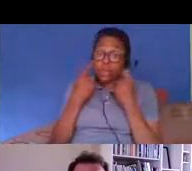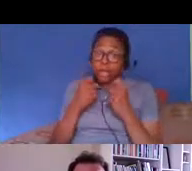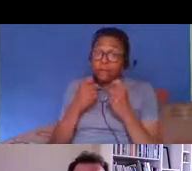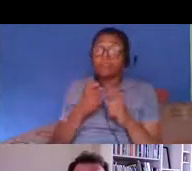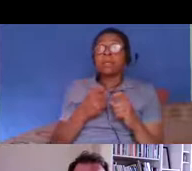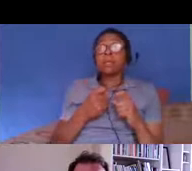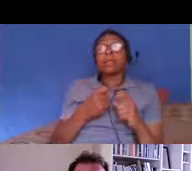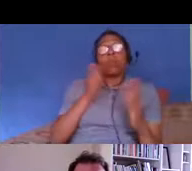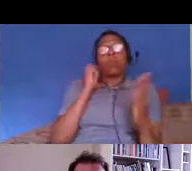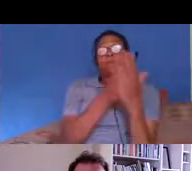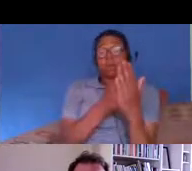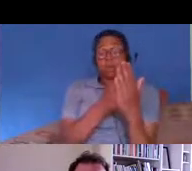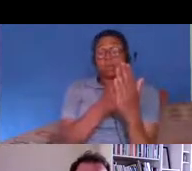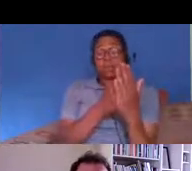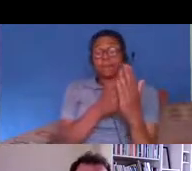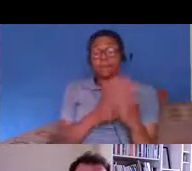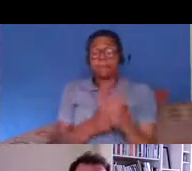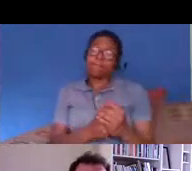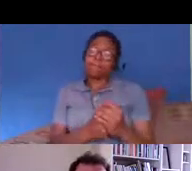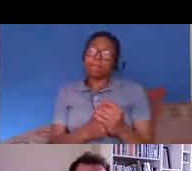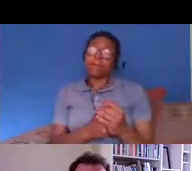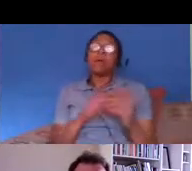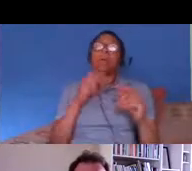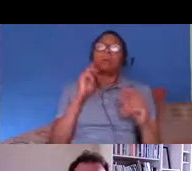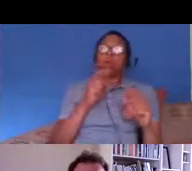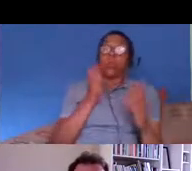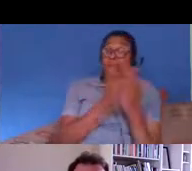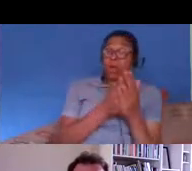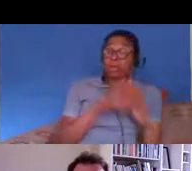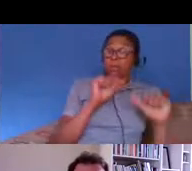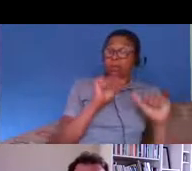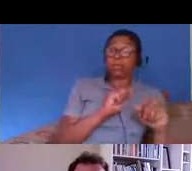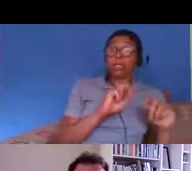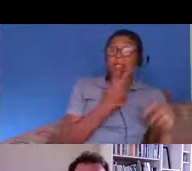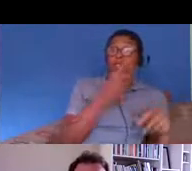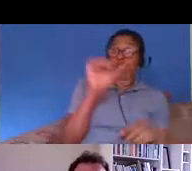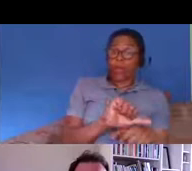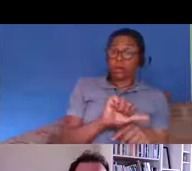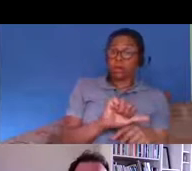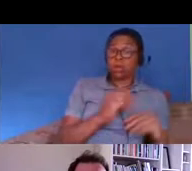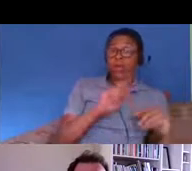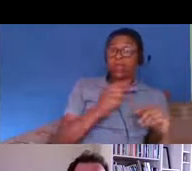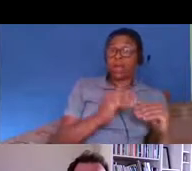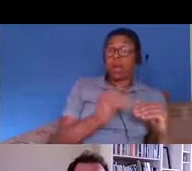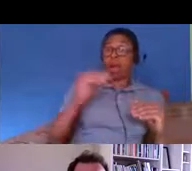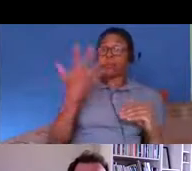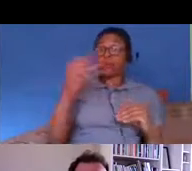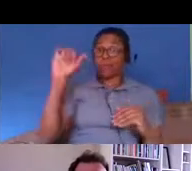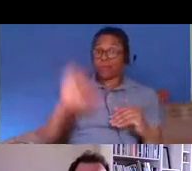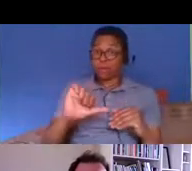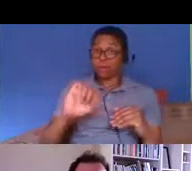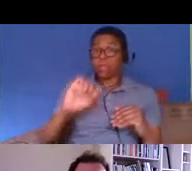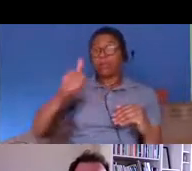per illegal worker to start with it soon went up to five thousand pounds then went up to ten thousand pounds it's now twenty thousand pounds